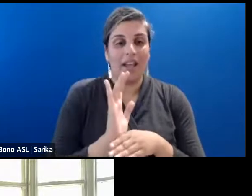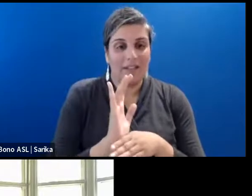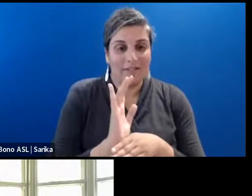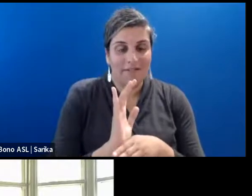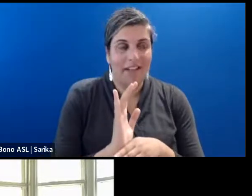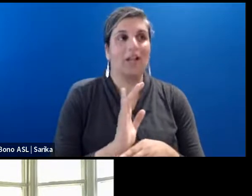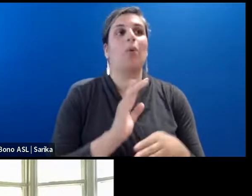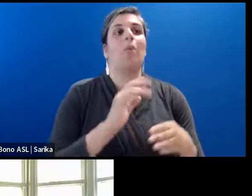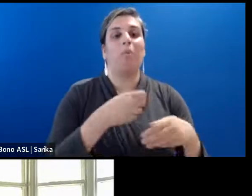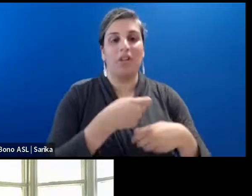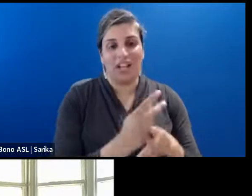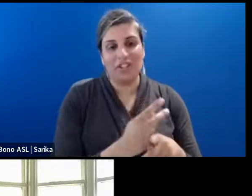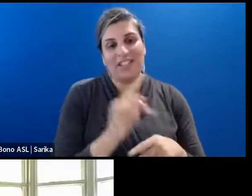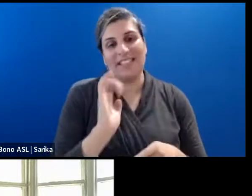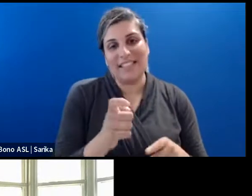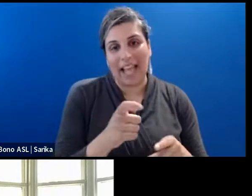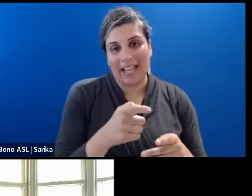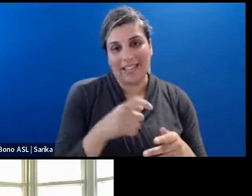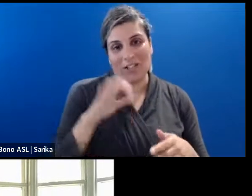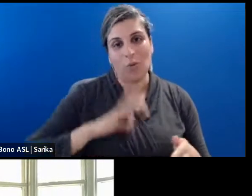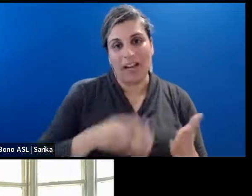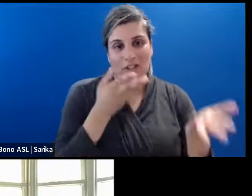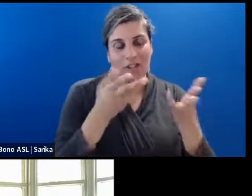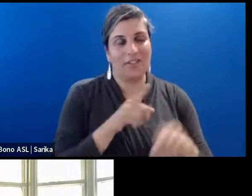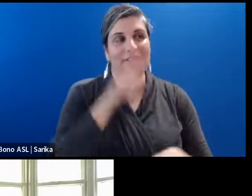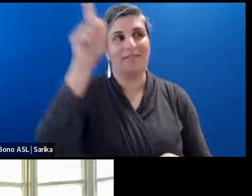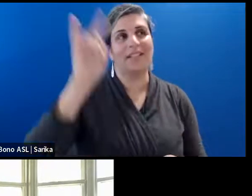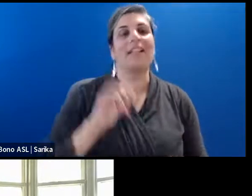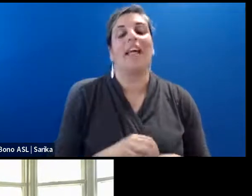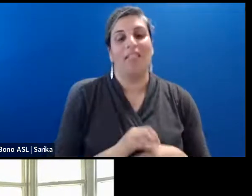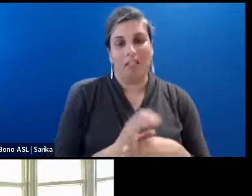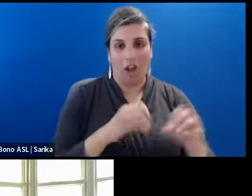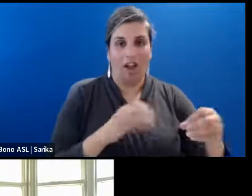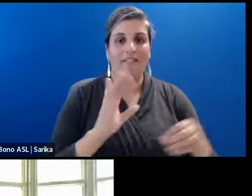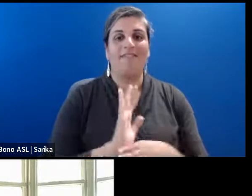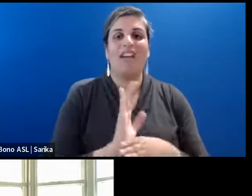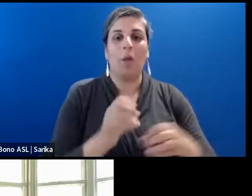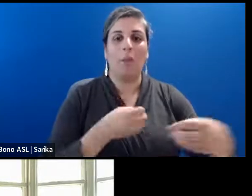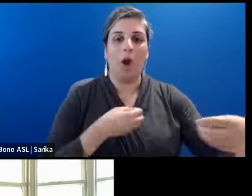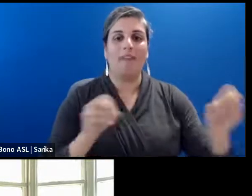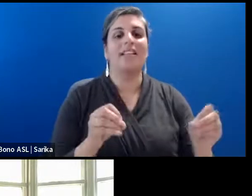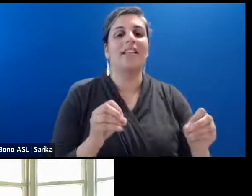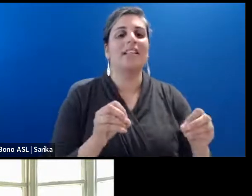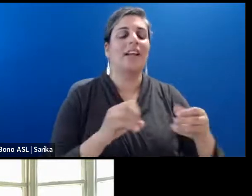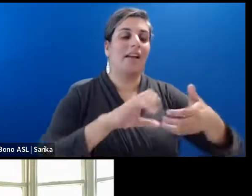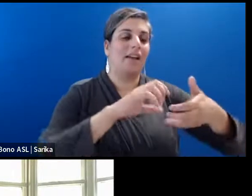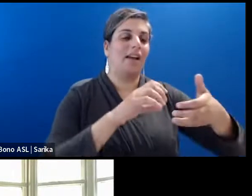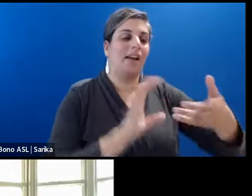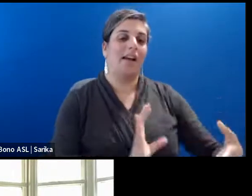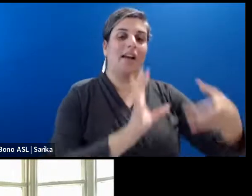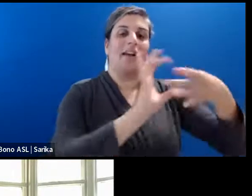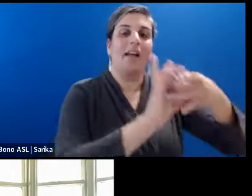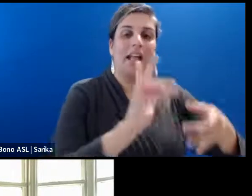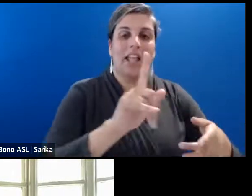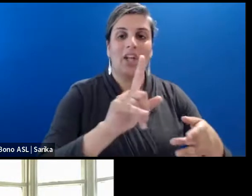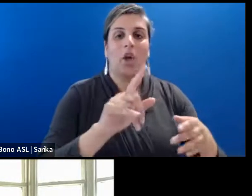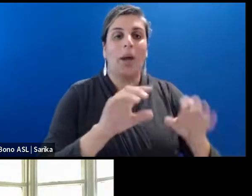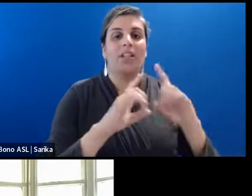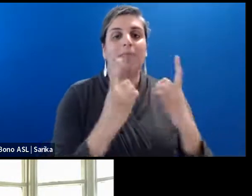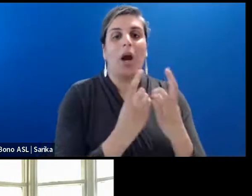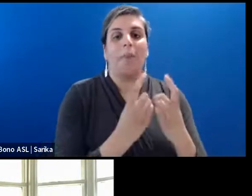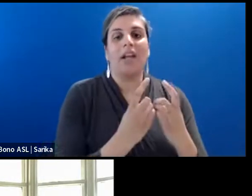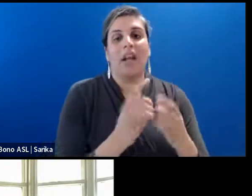Credit Program at the Illinois Film Office. The film office is a branch of the Illinois Department of Commerce and Economic